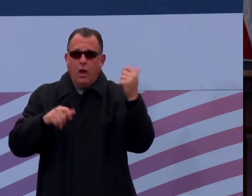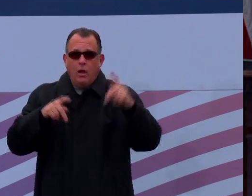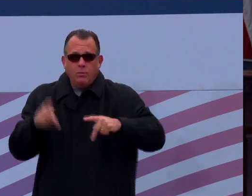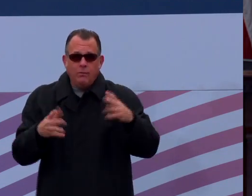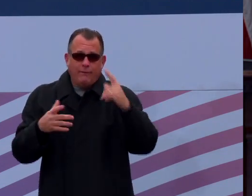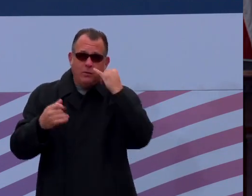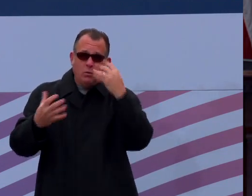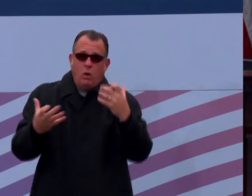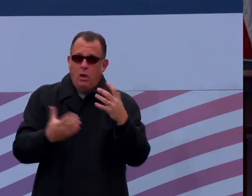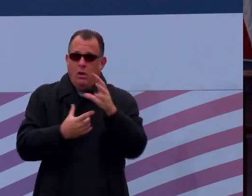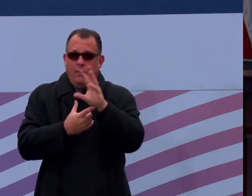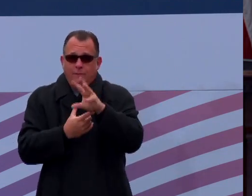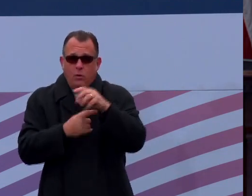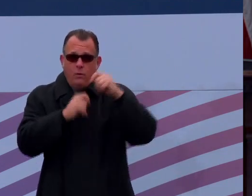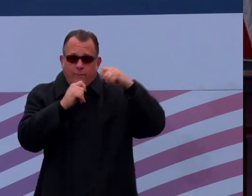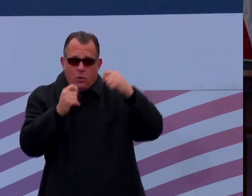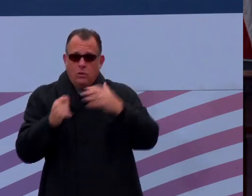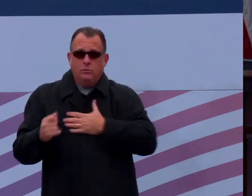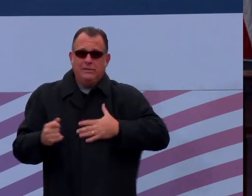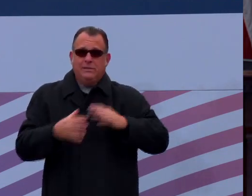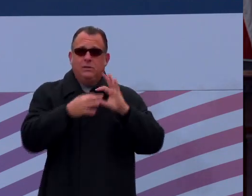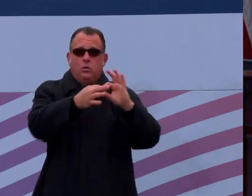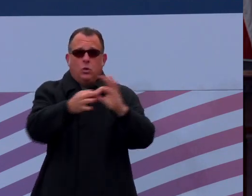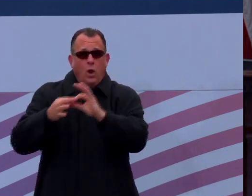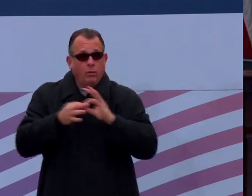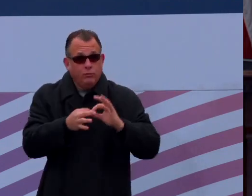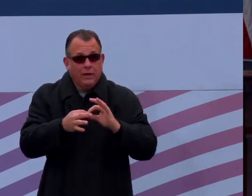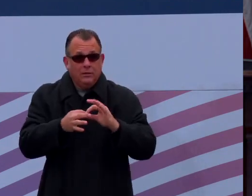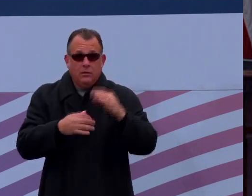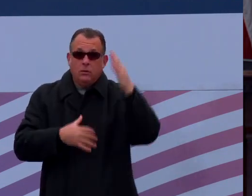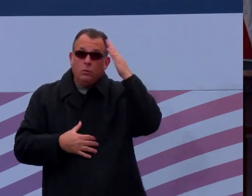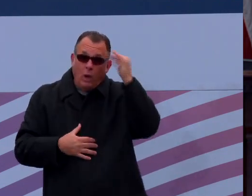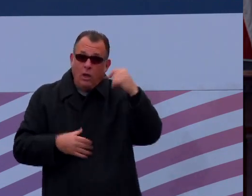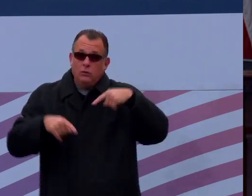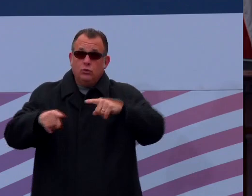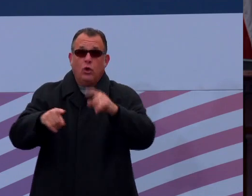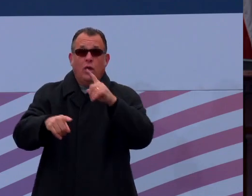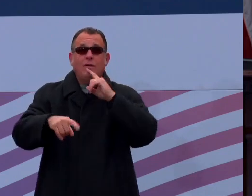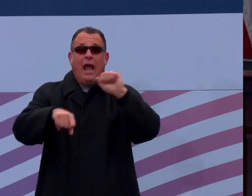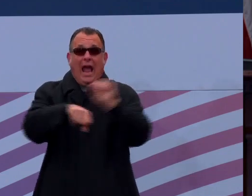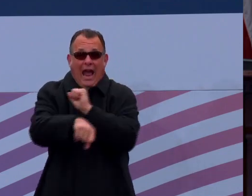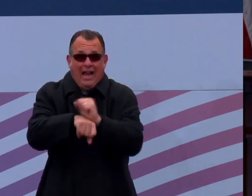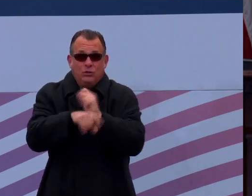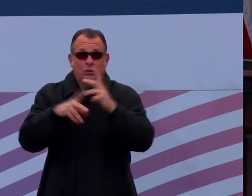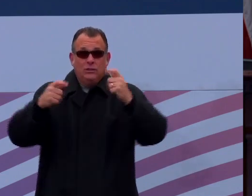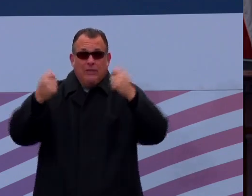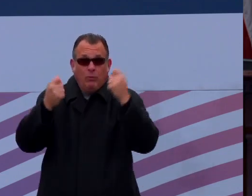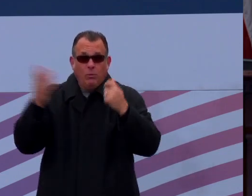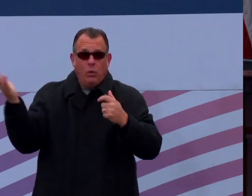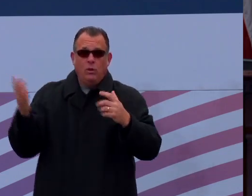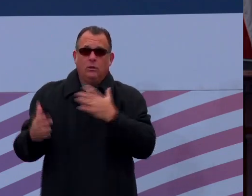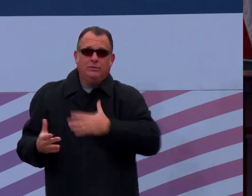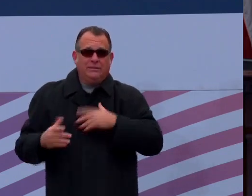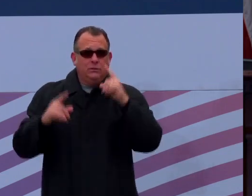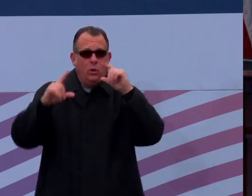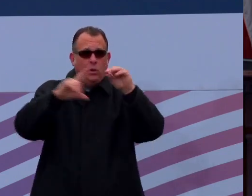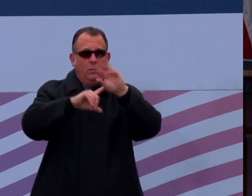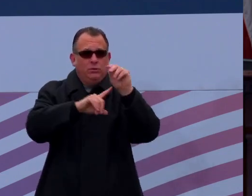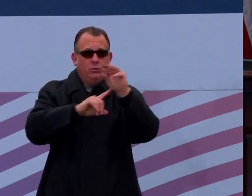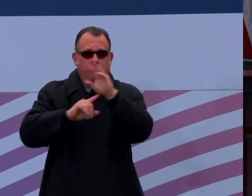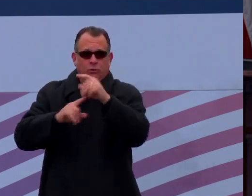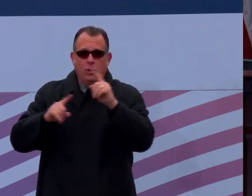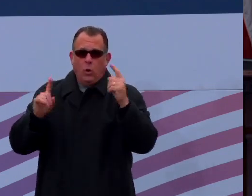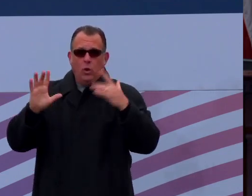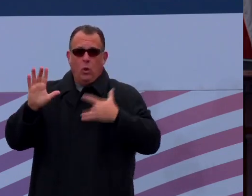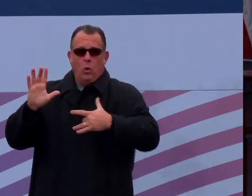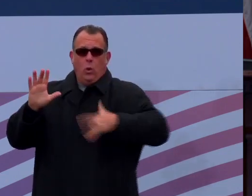videotape so that during the actual ceremony there will be no picture-taking. At the conclusion of the administration of the oath of office, there